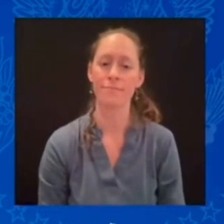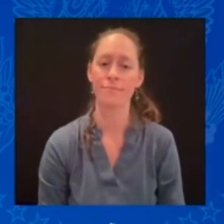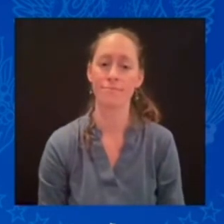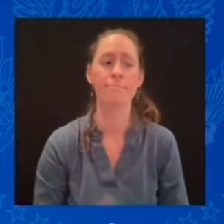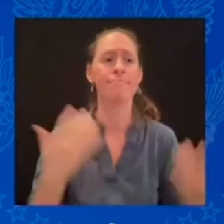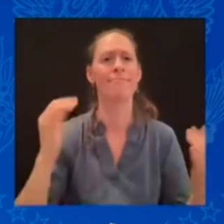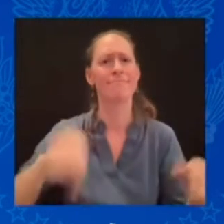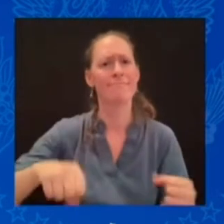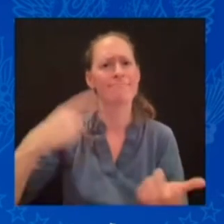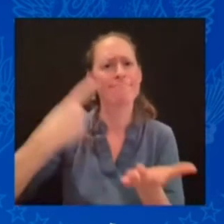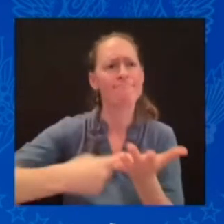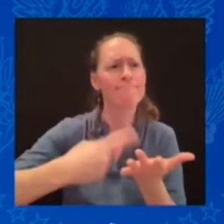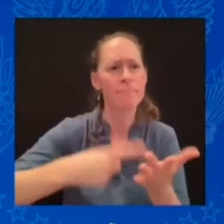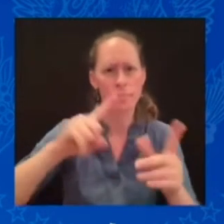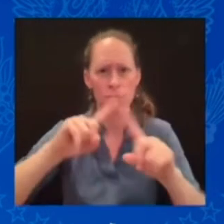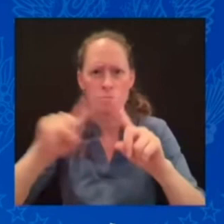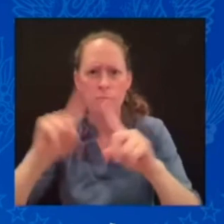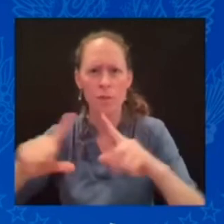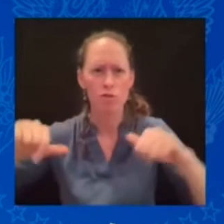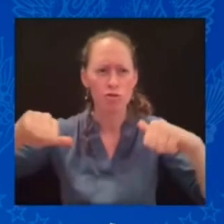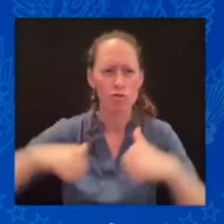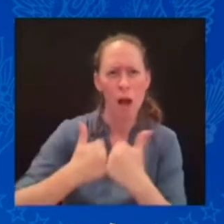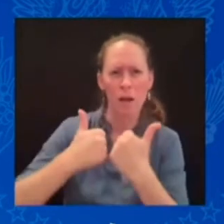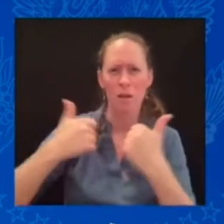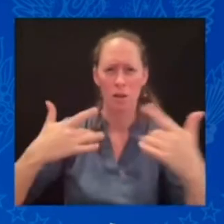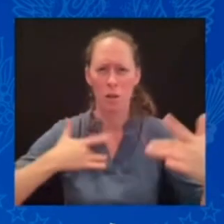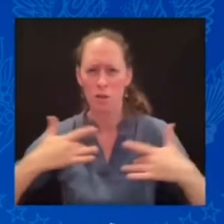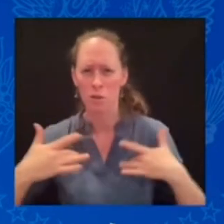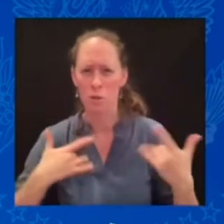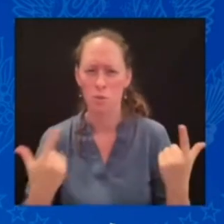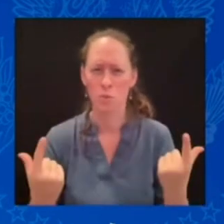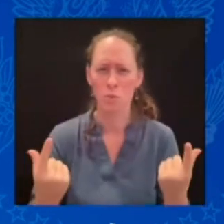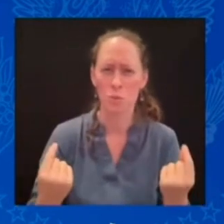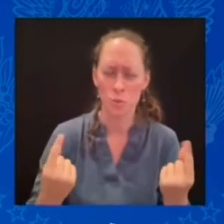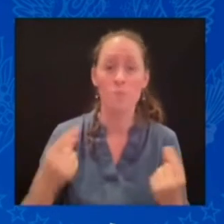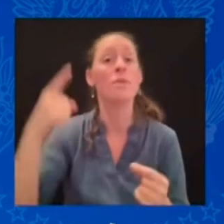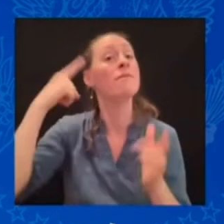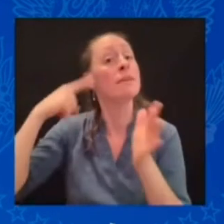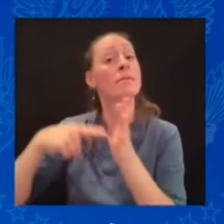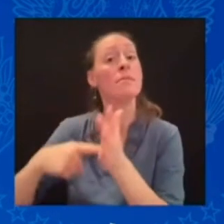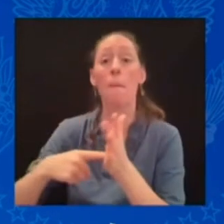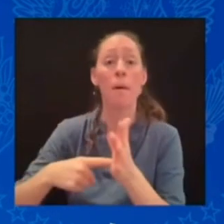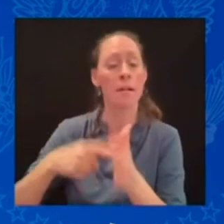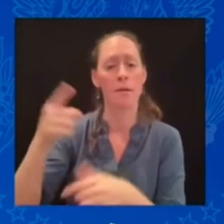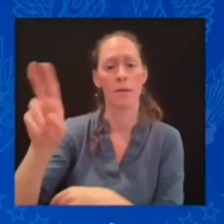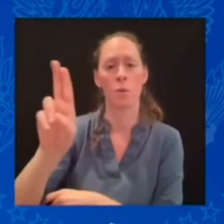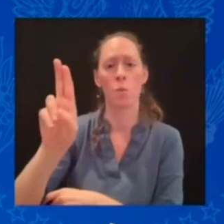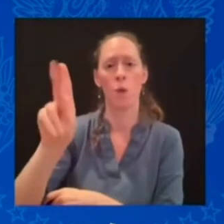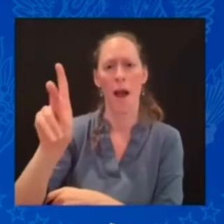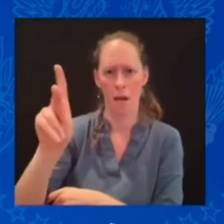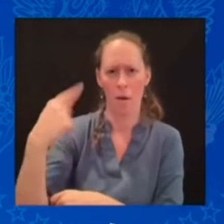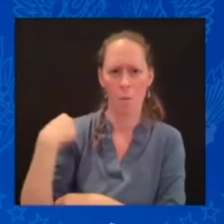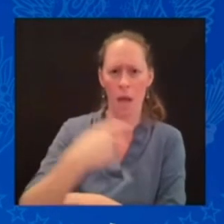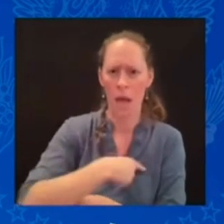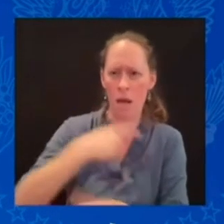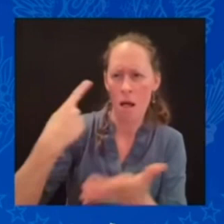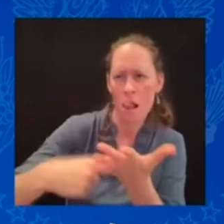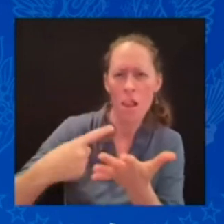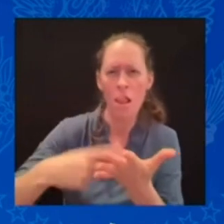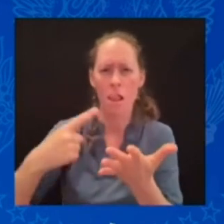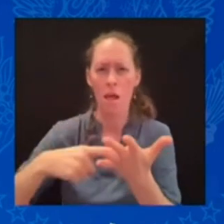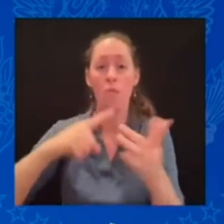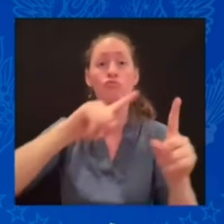philanthropic partners to discuss ways to unlock literally trillions of private dollars in finance to fight climate change.